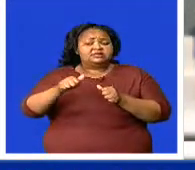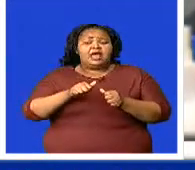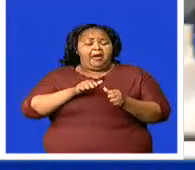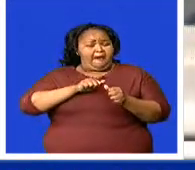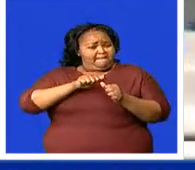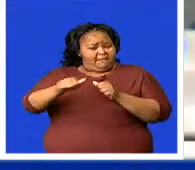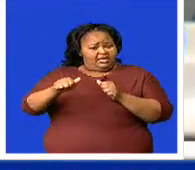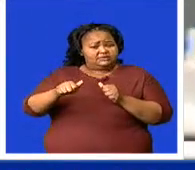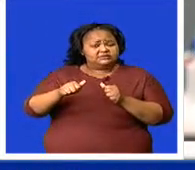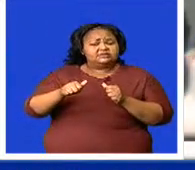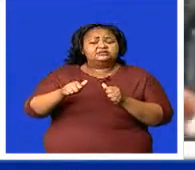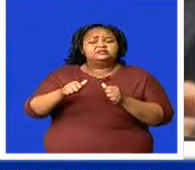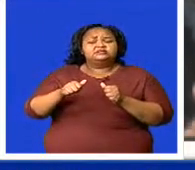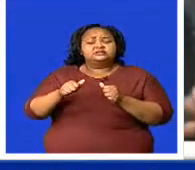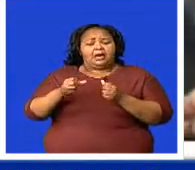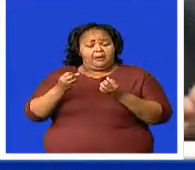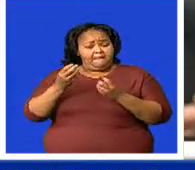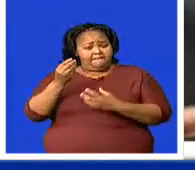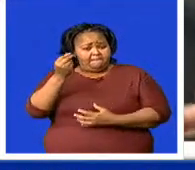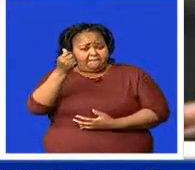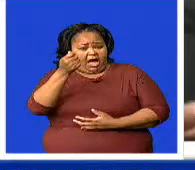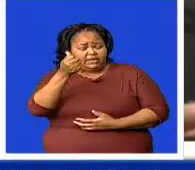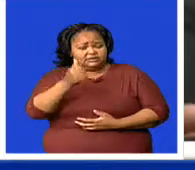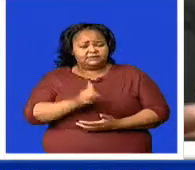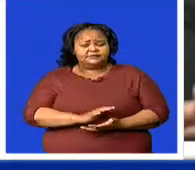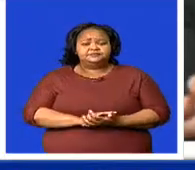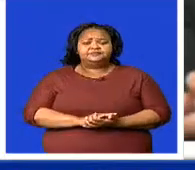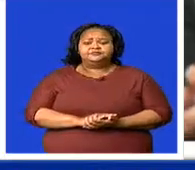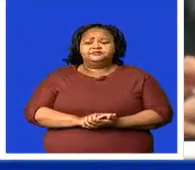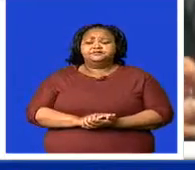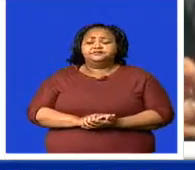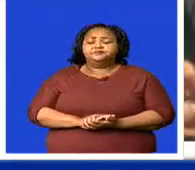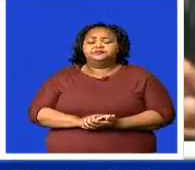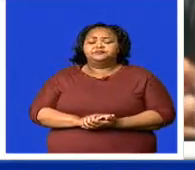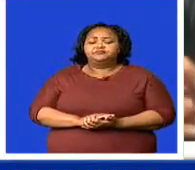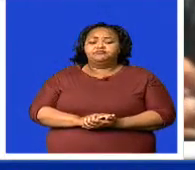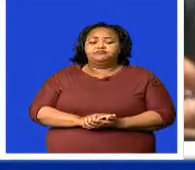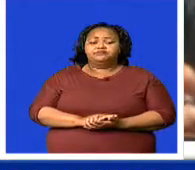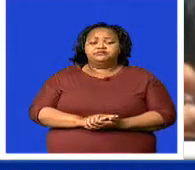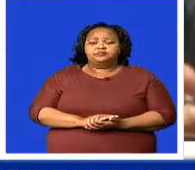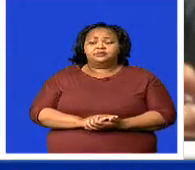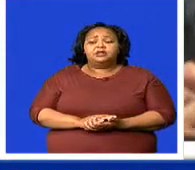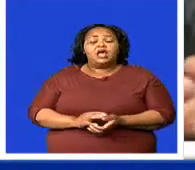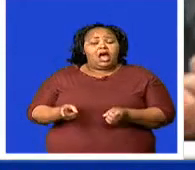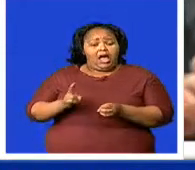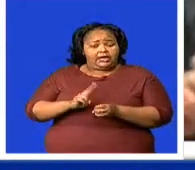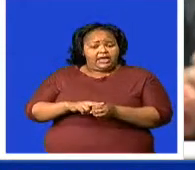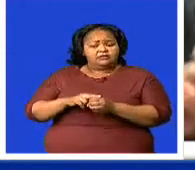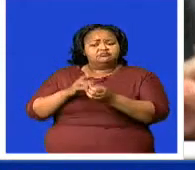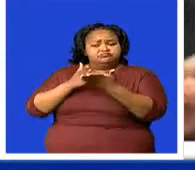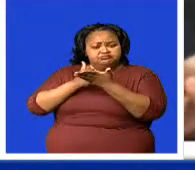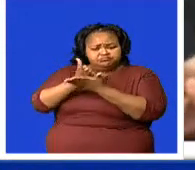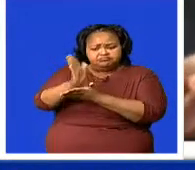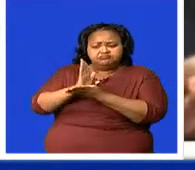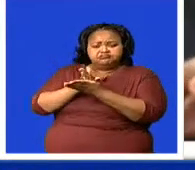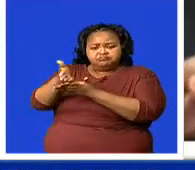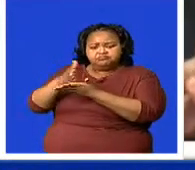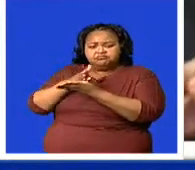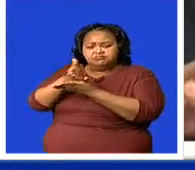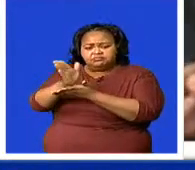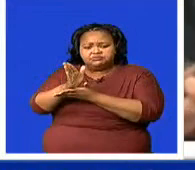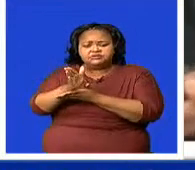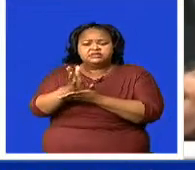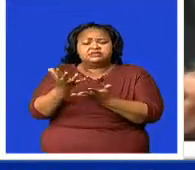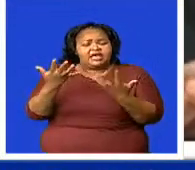price. And they also ensure access even to the most remote